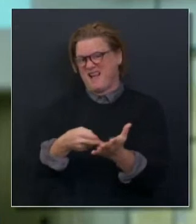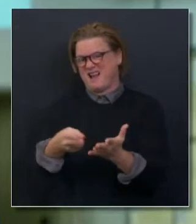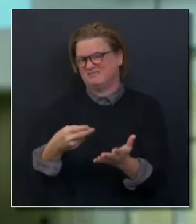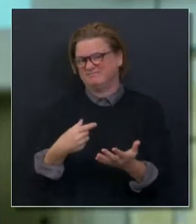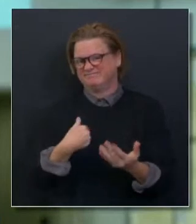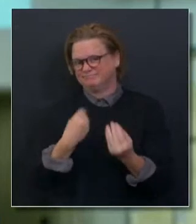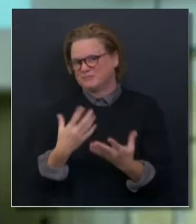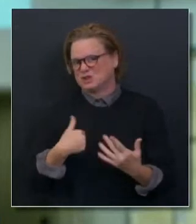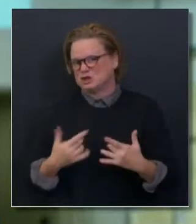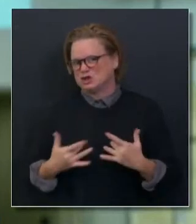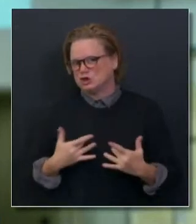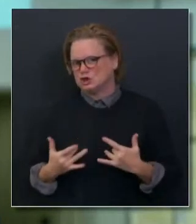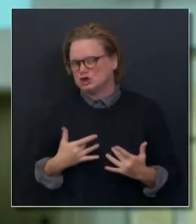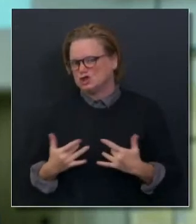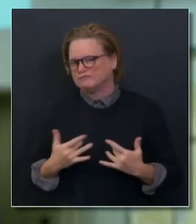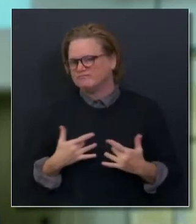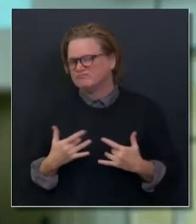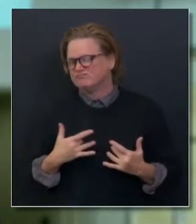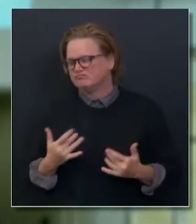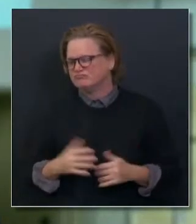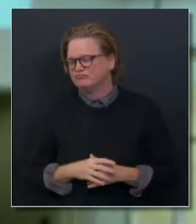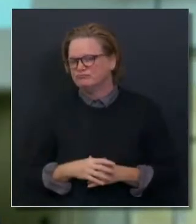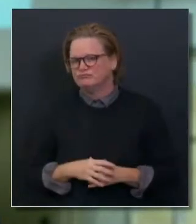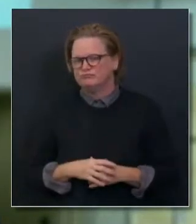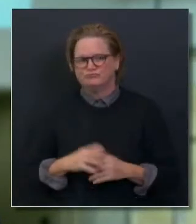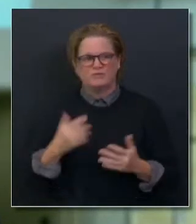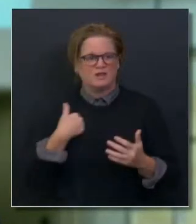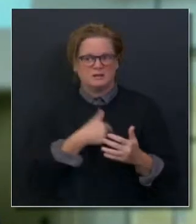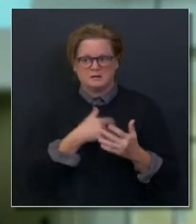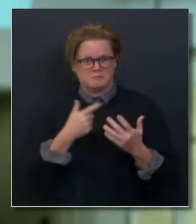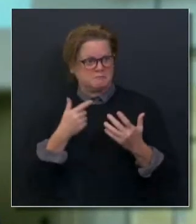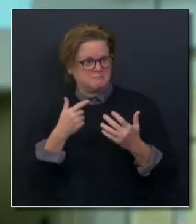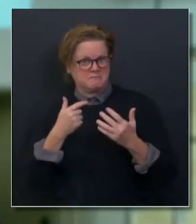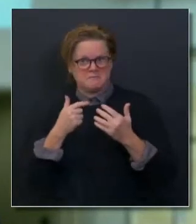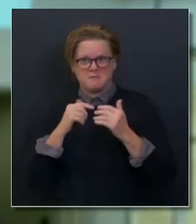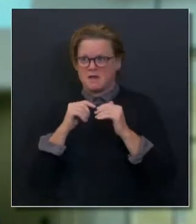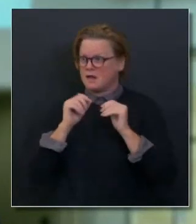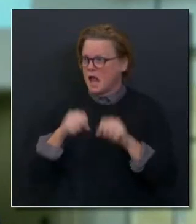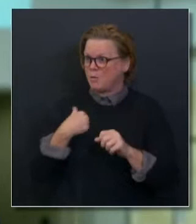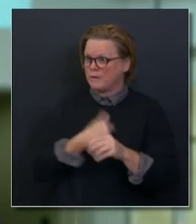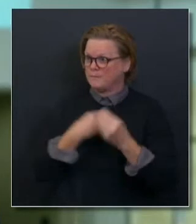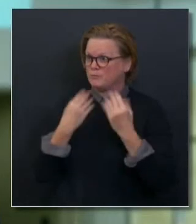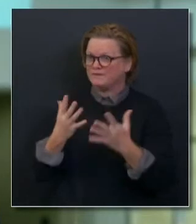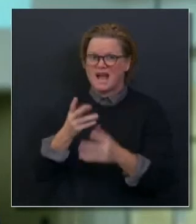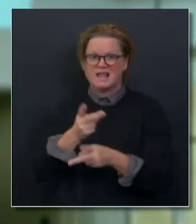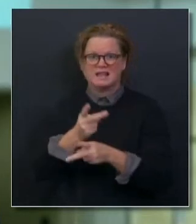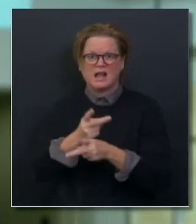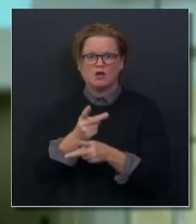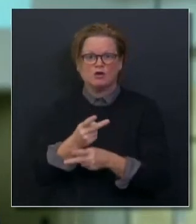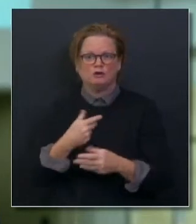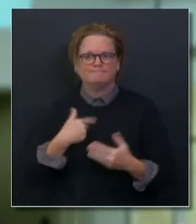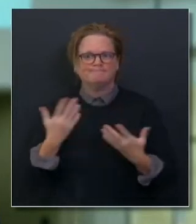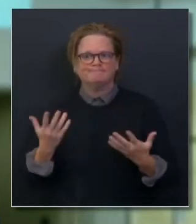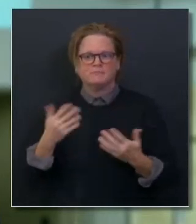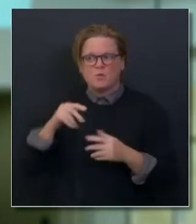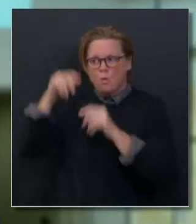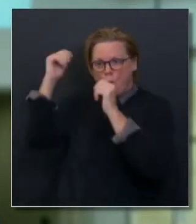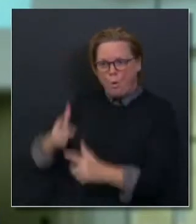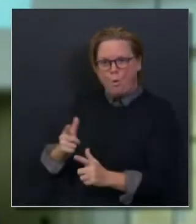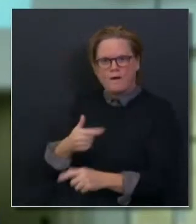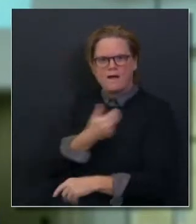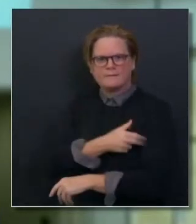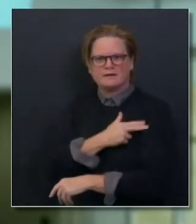provide the same level of high-quality care will be. But rest assured, our hospitals have been planning for quite some time, our